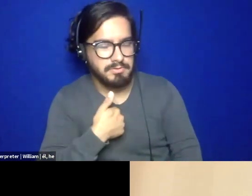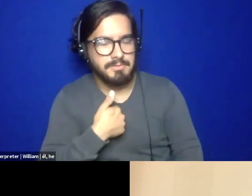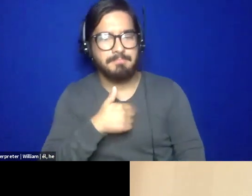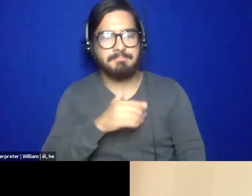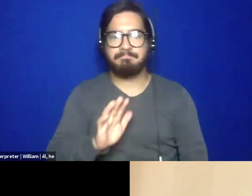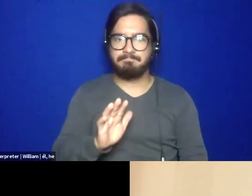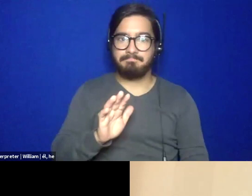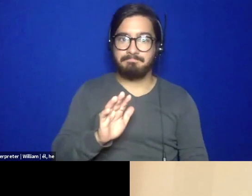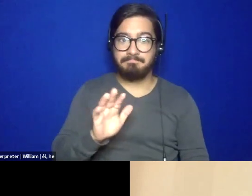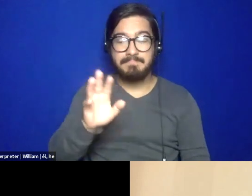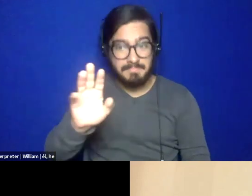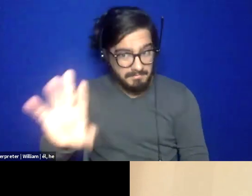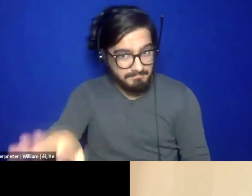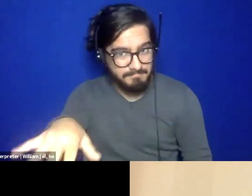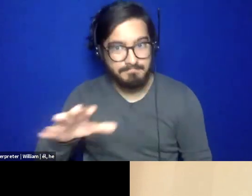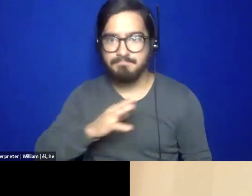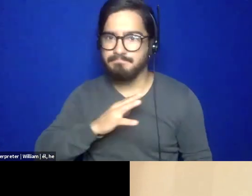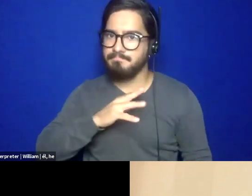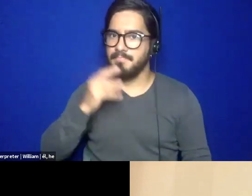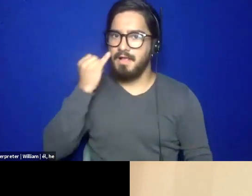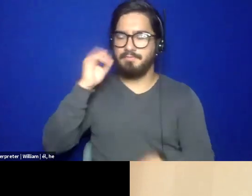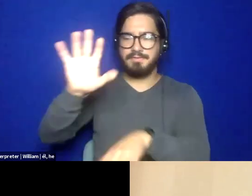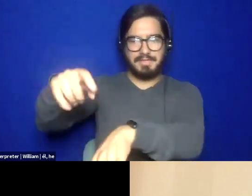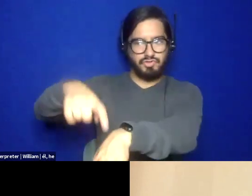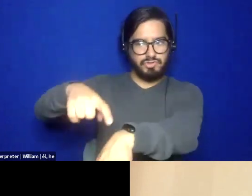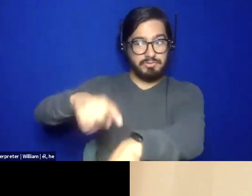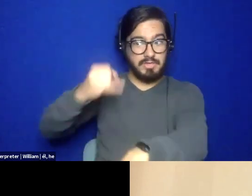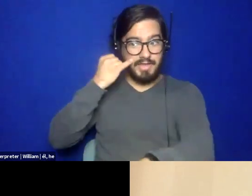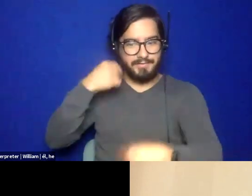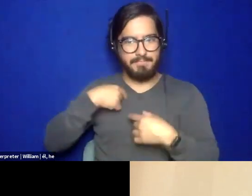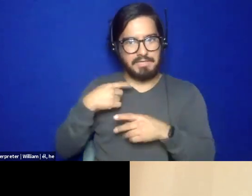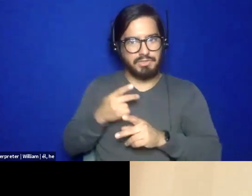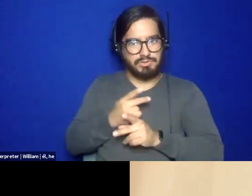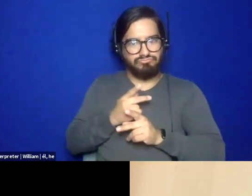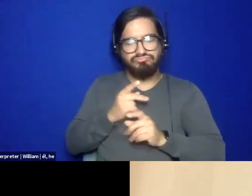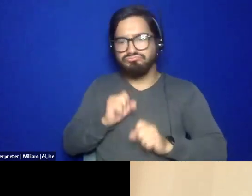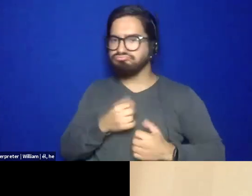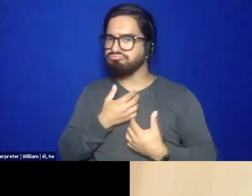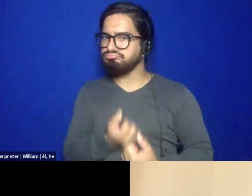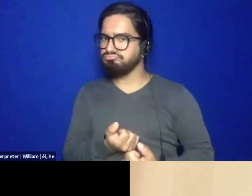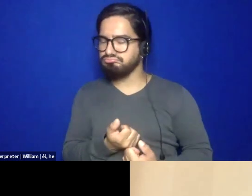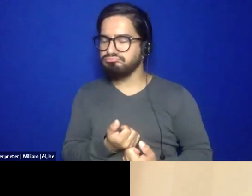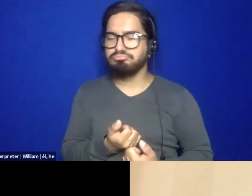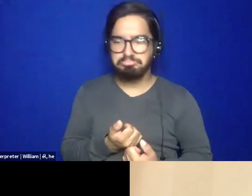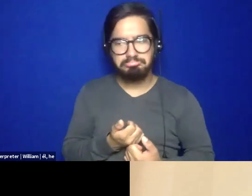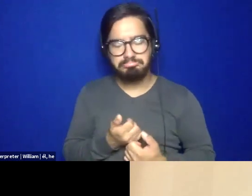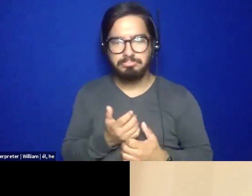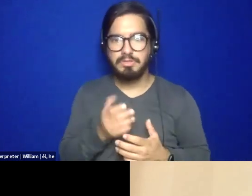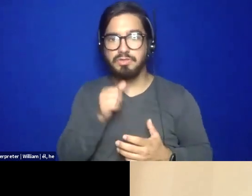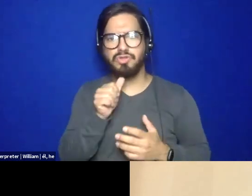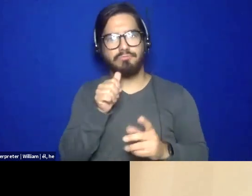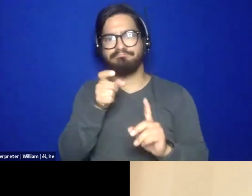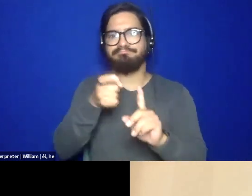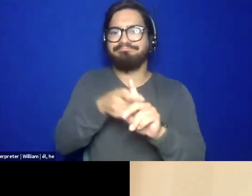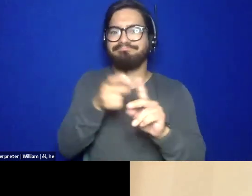it's okay for you to take your time to find out if I'm trustworthy, right? That, that we should not automatically assume,